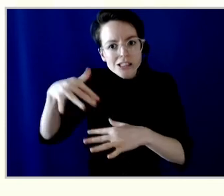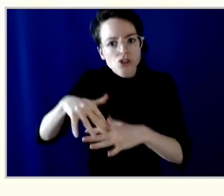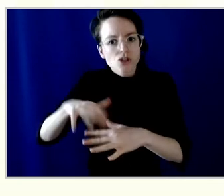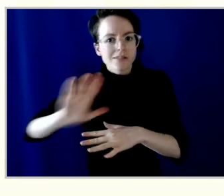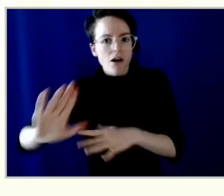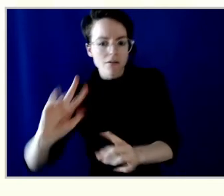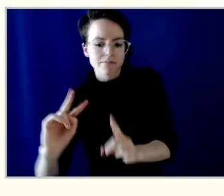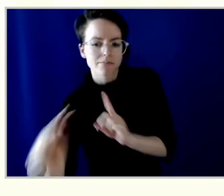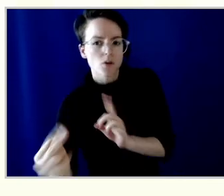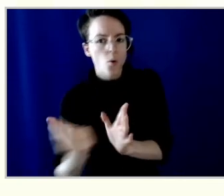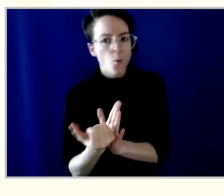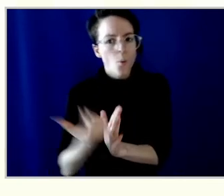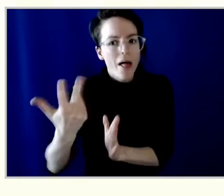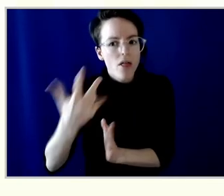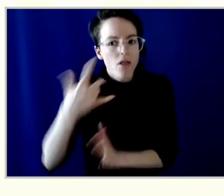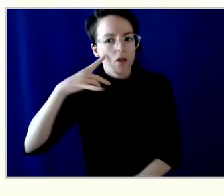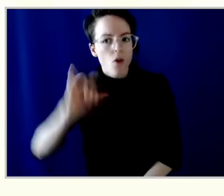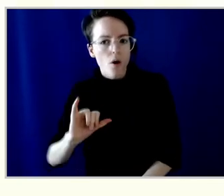topics for 2022.